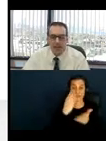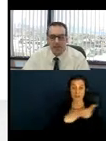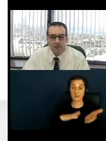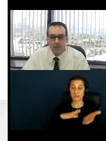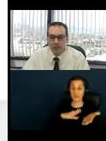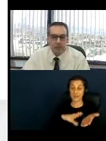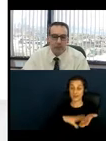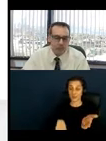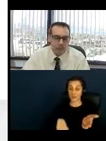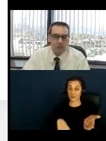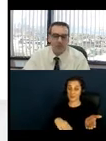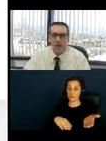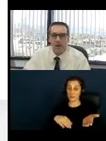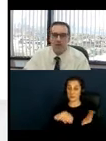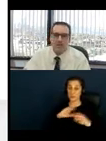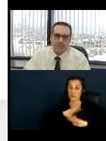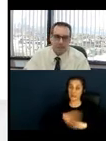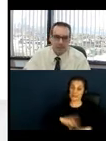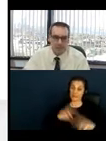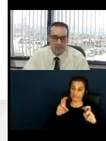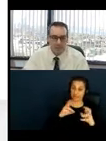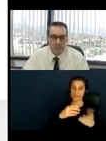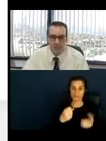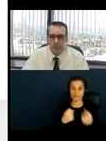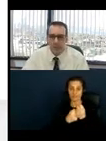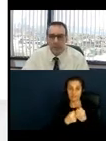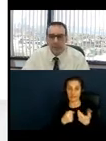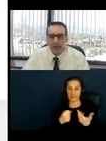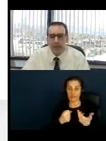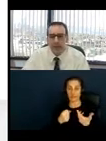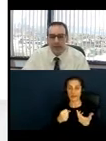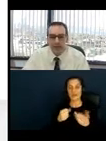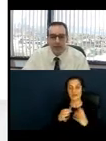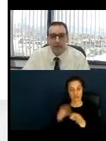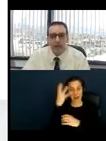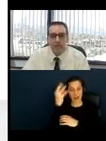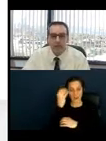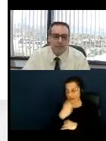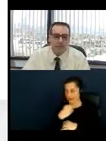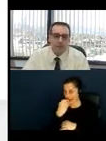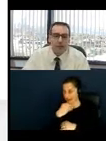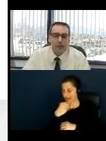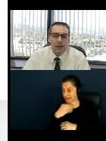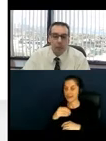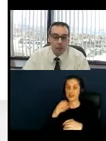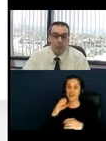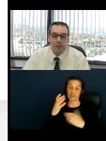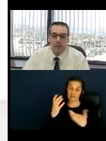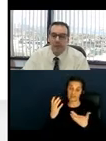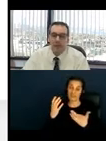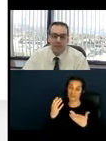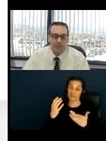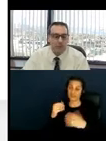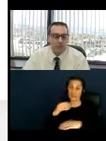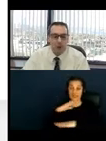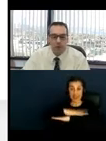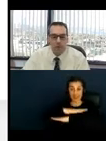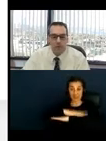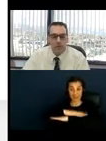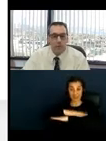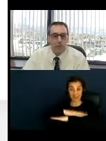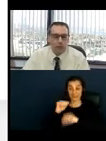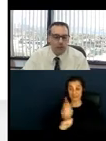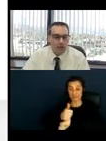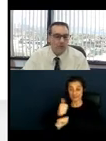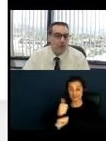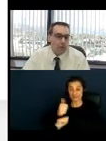As it relates, I'm going to use Boston Common as an example that's mostly connected there, where tables might would be provided on the asphalt walks,